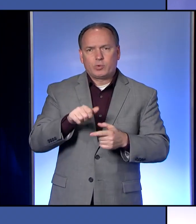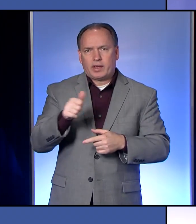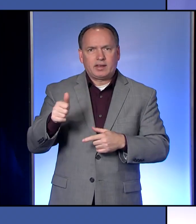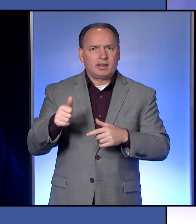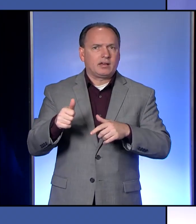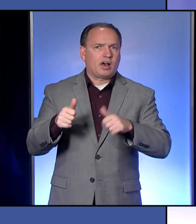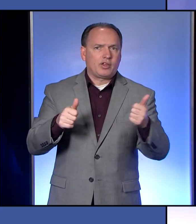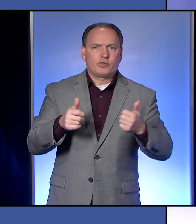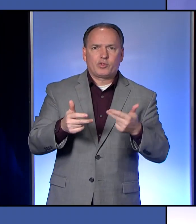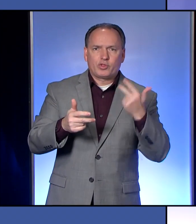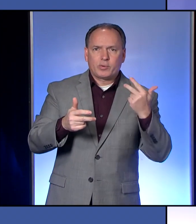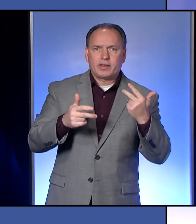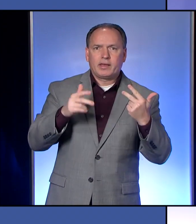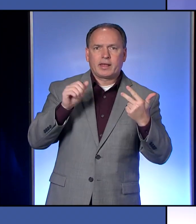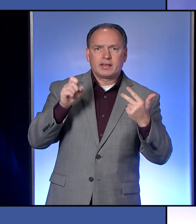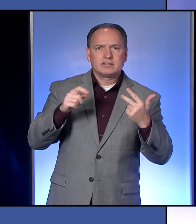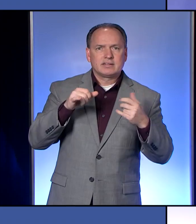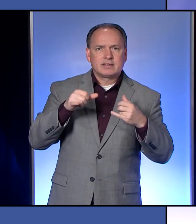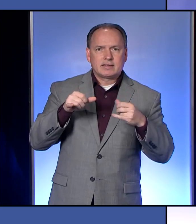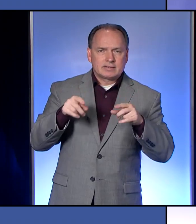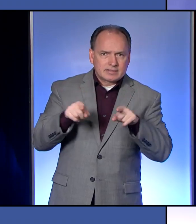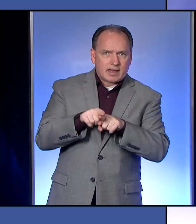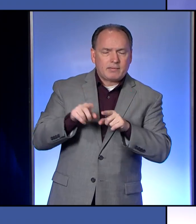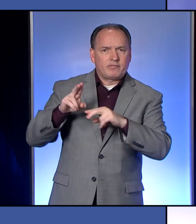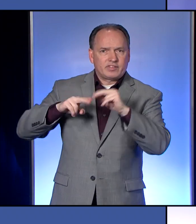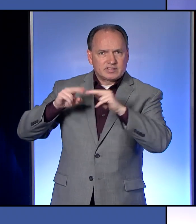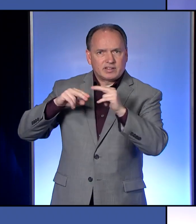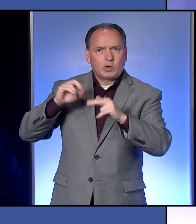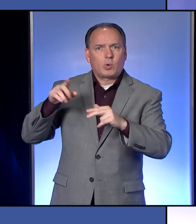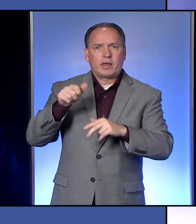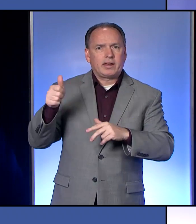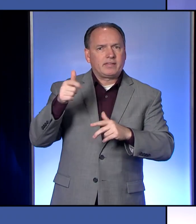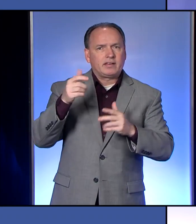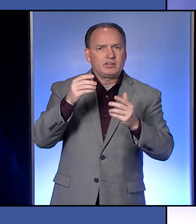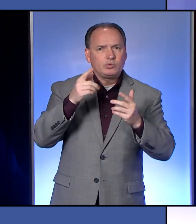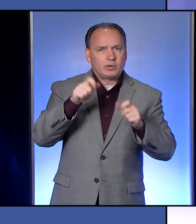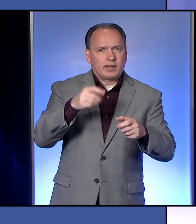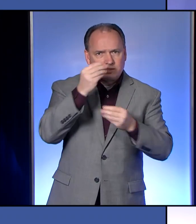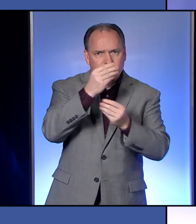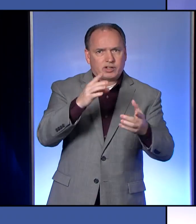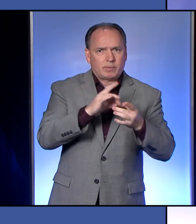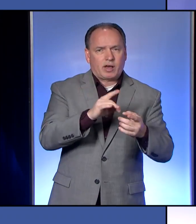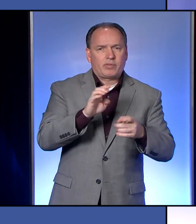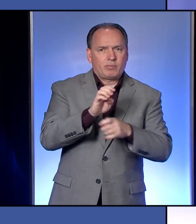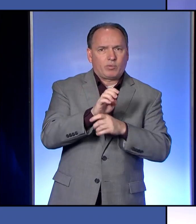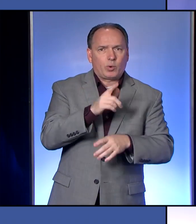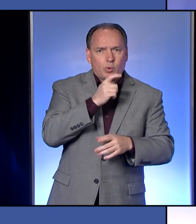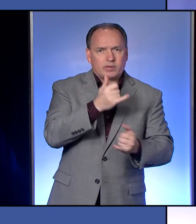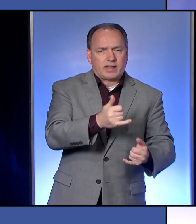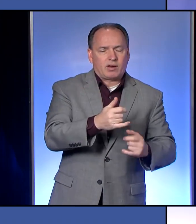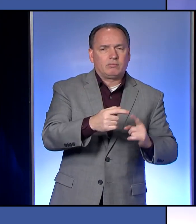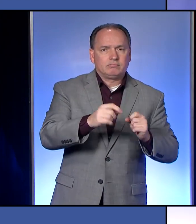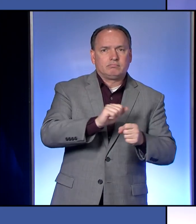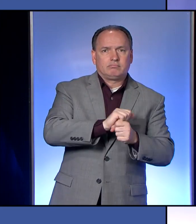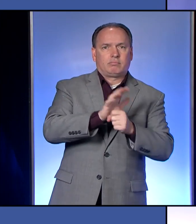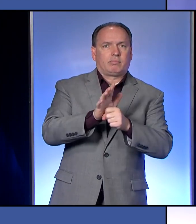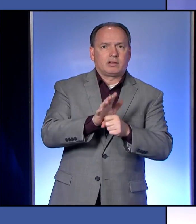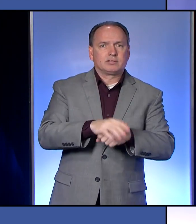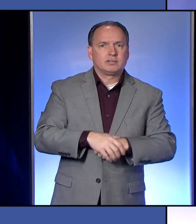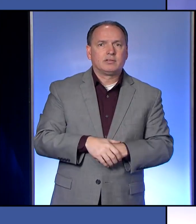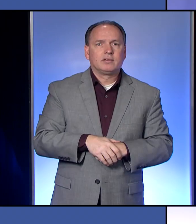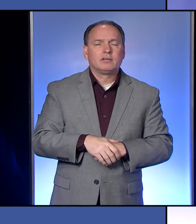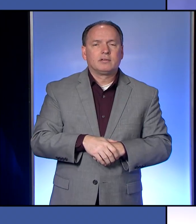any of the three cases at the same facility. And is there anything you can share about the, the employee that has been found to have COVID-19?